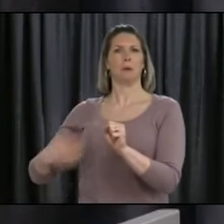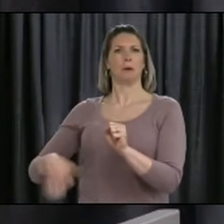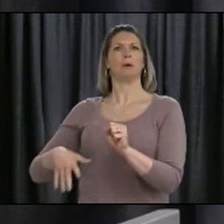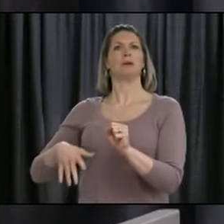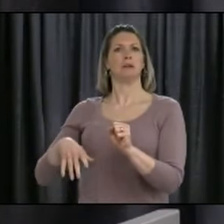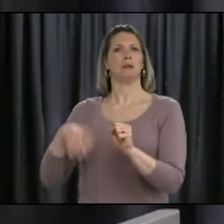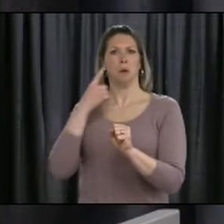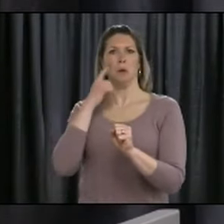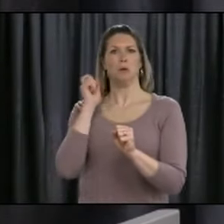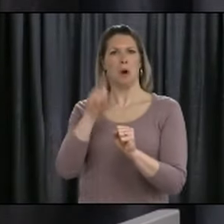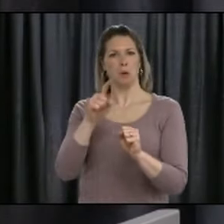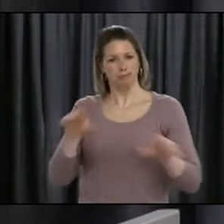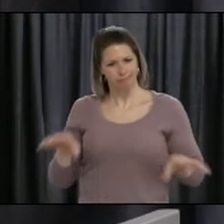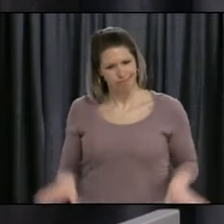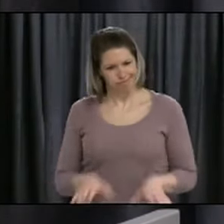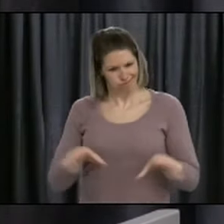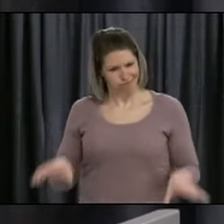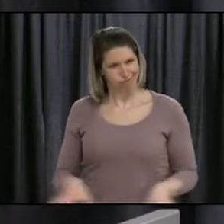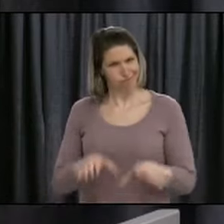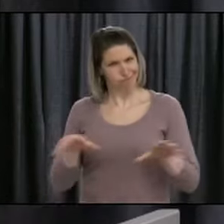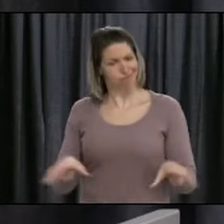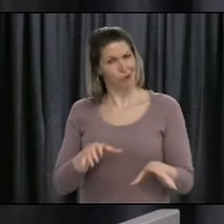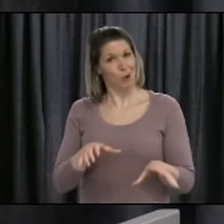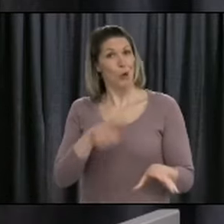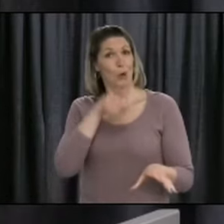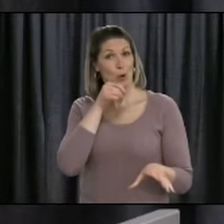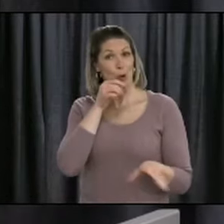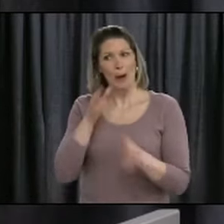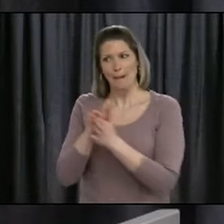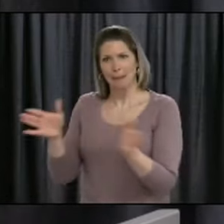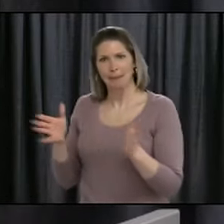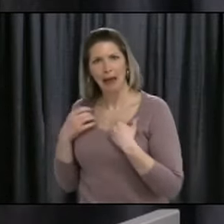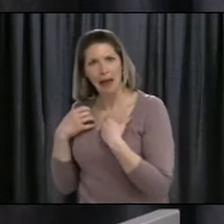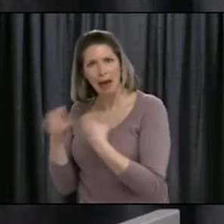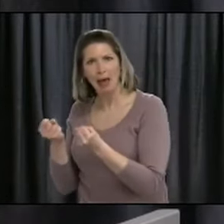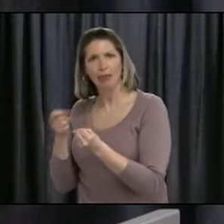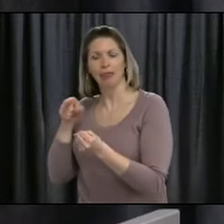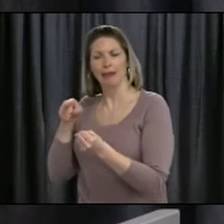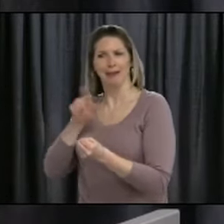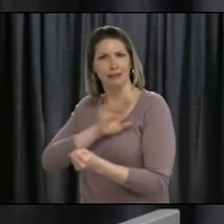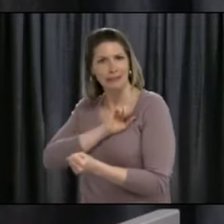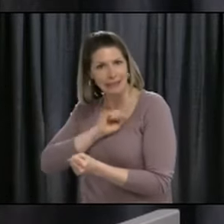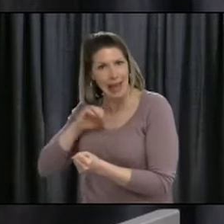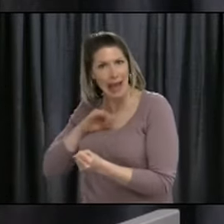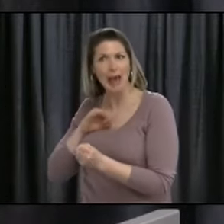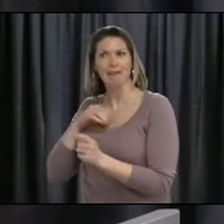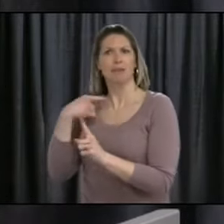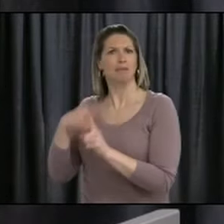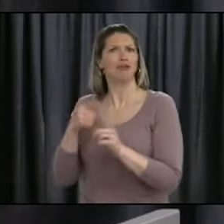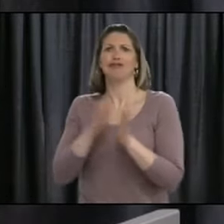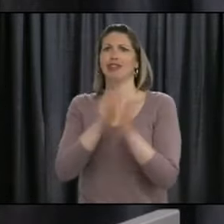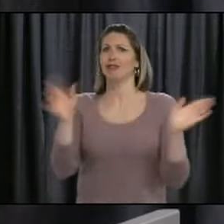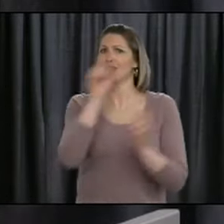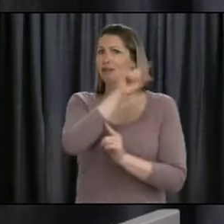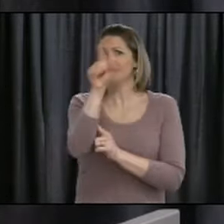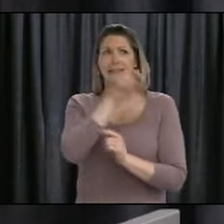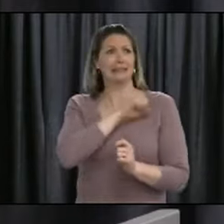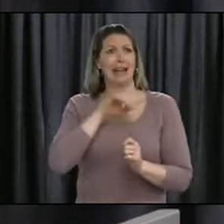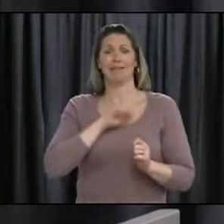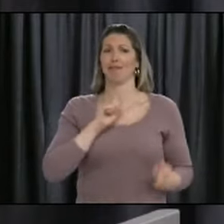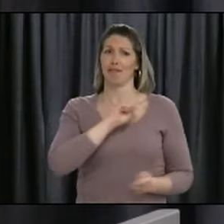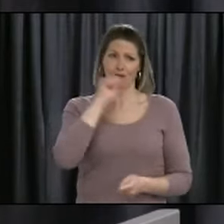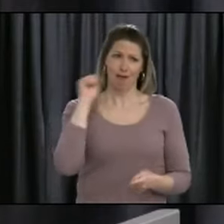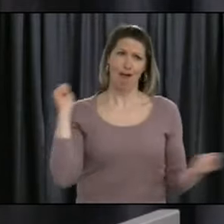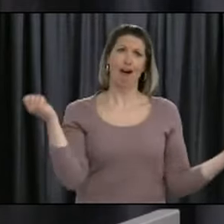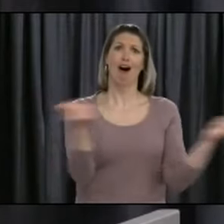lot of hard work by public health, a lot of hard work by the staff in the Department of Health, and really the civil service in general. With